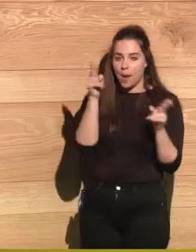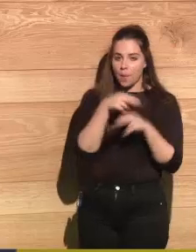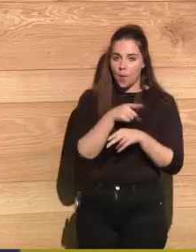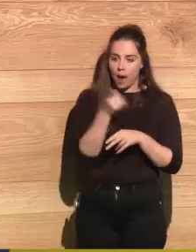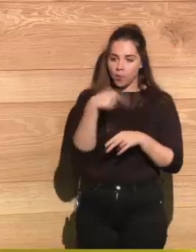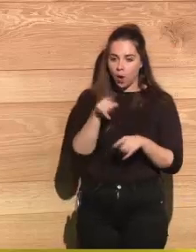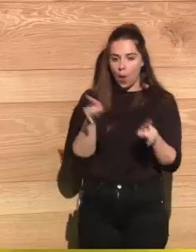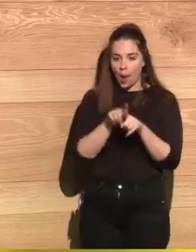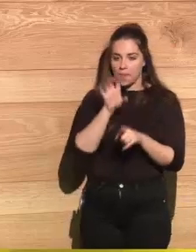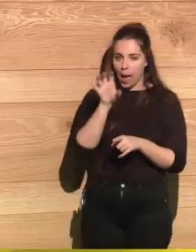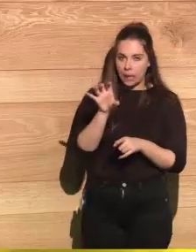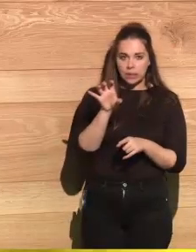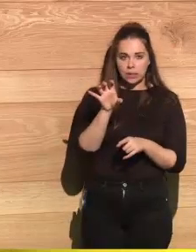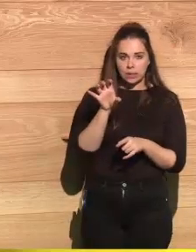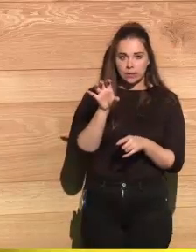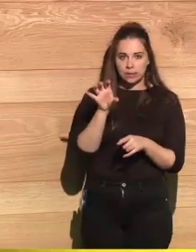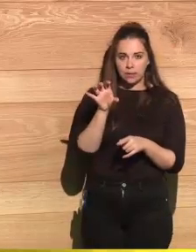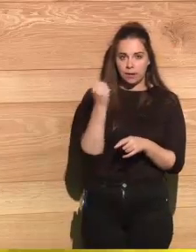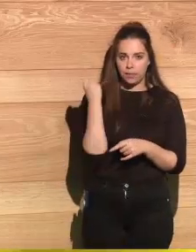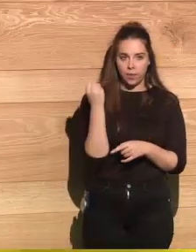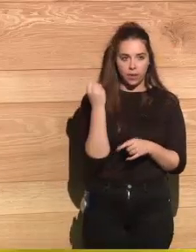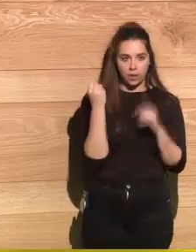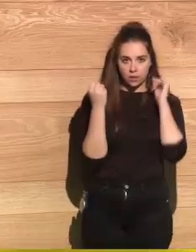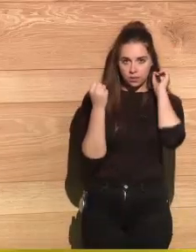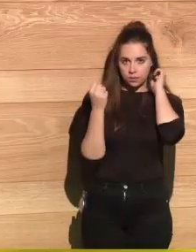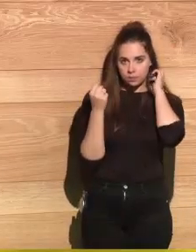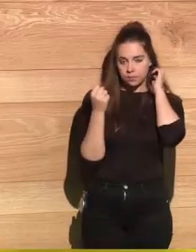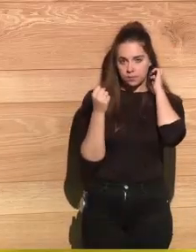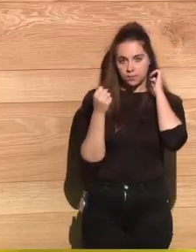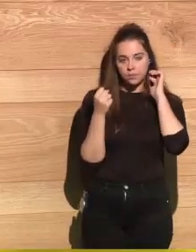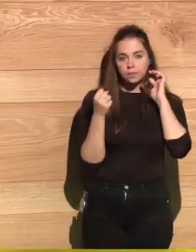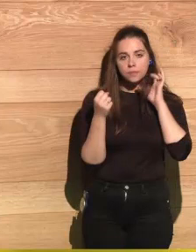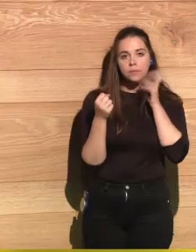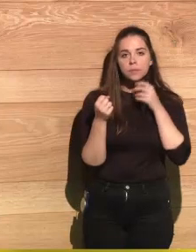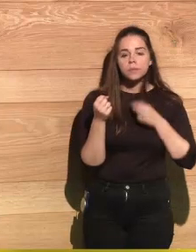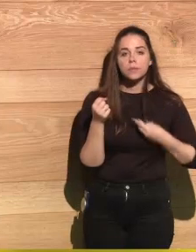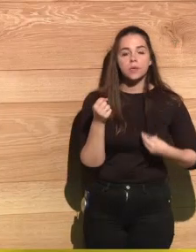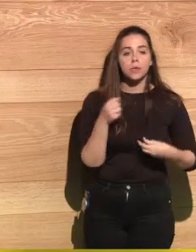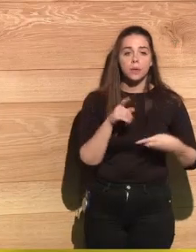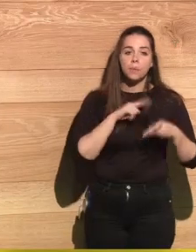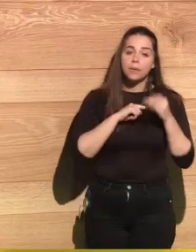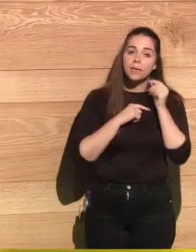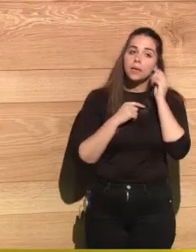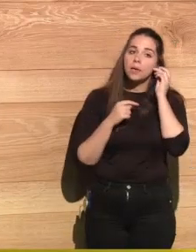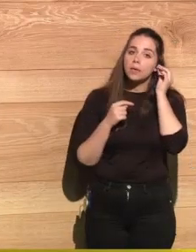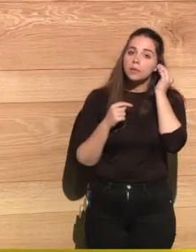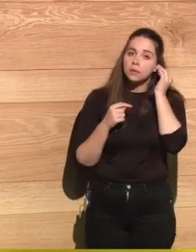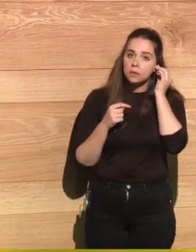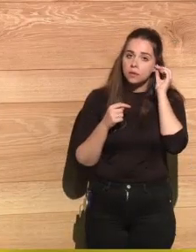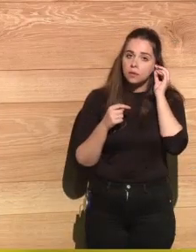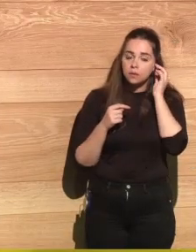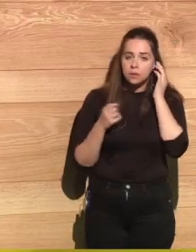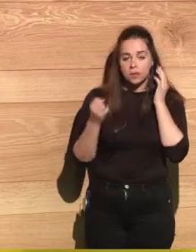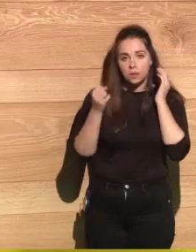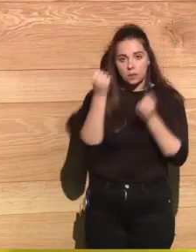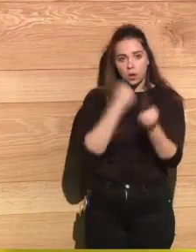saying, I'm going to prohibit this, you, you know. They would not use prohibition in the United Nations.